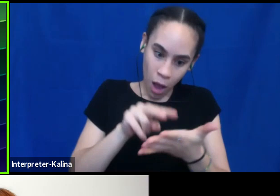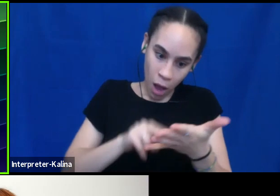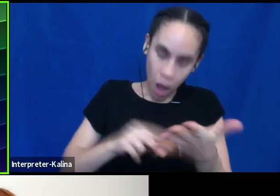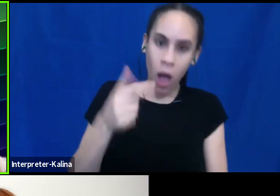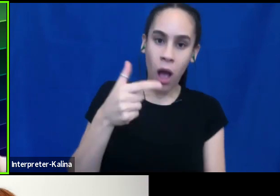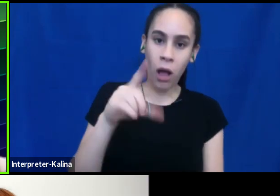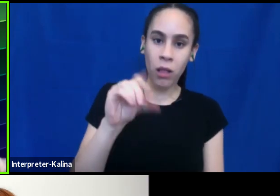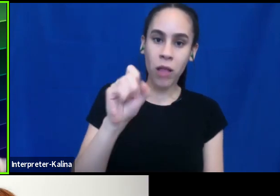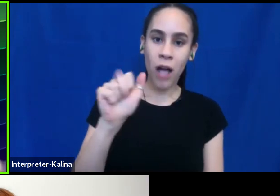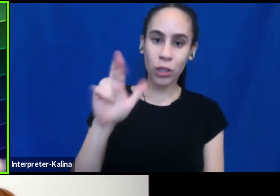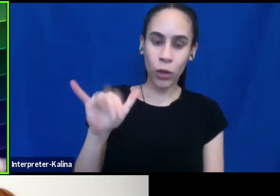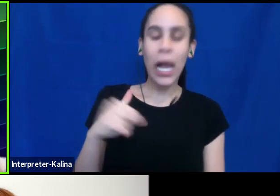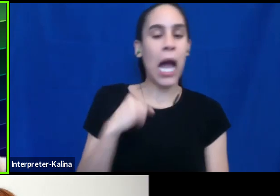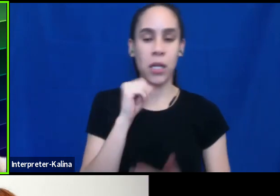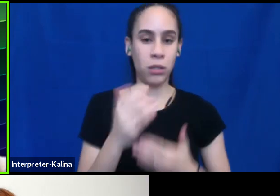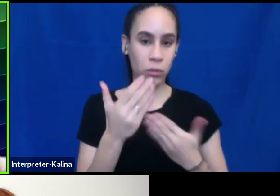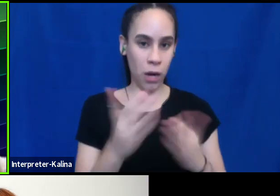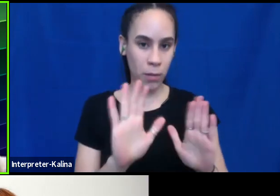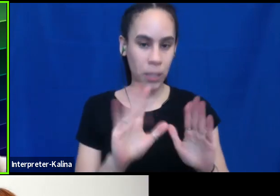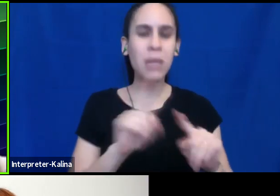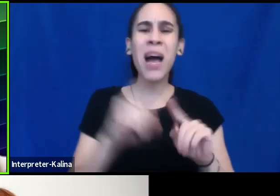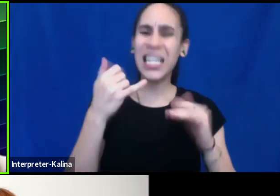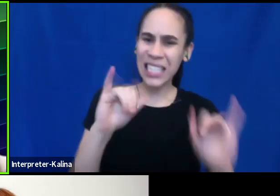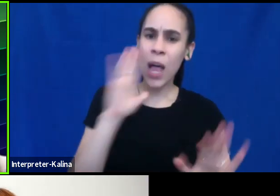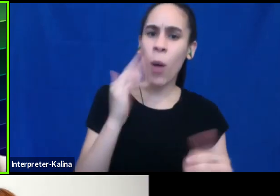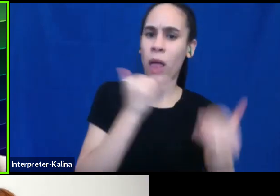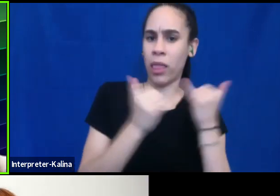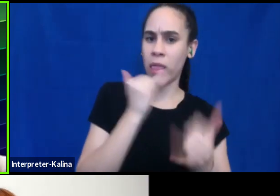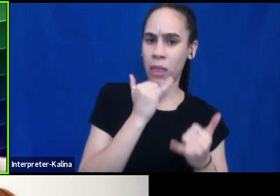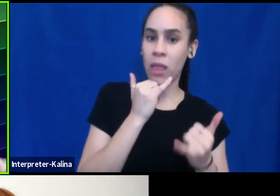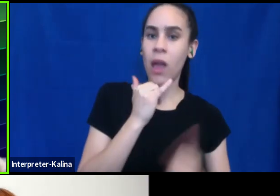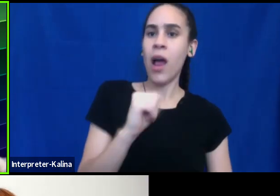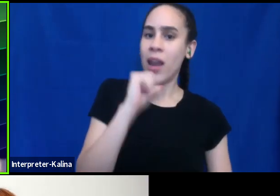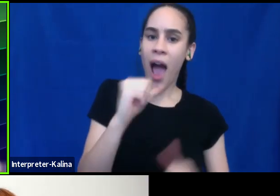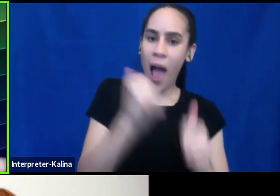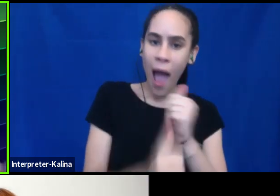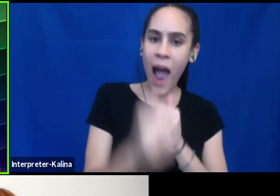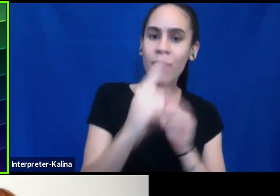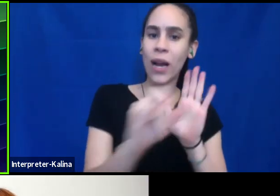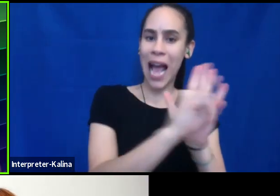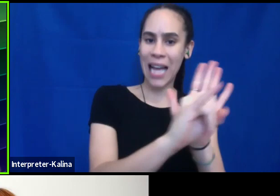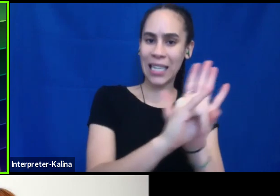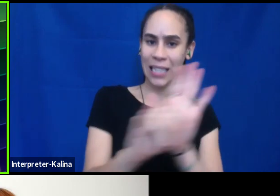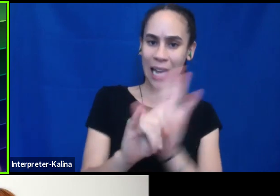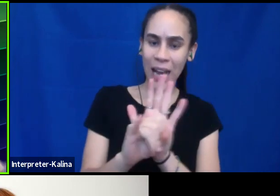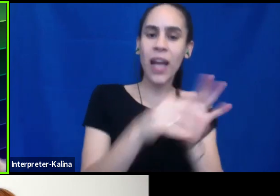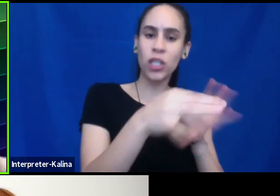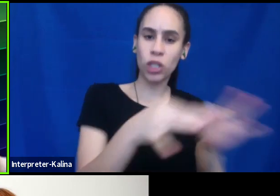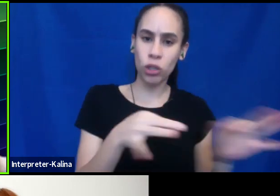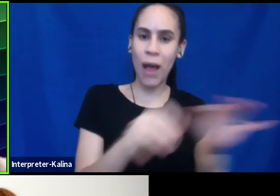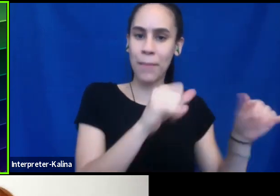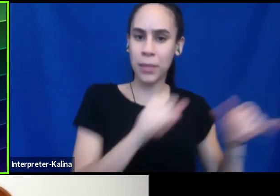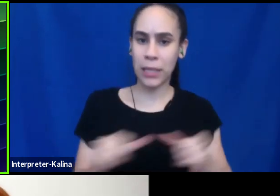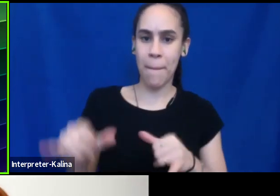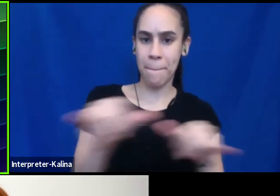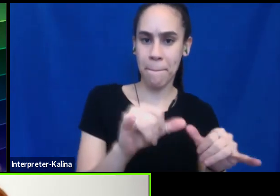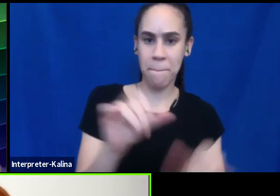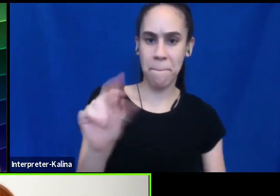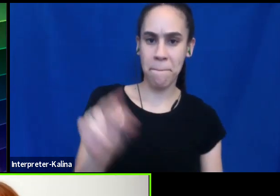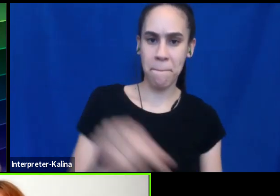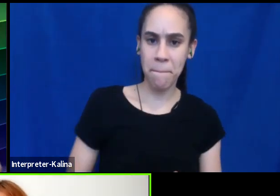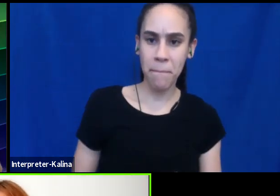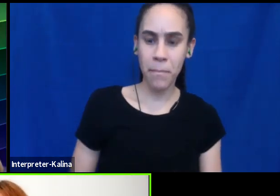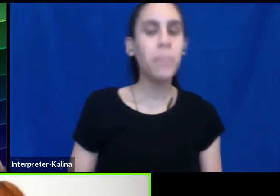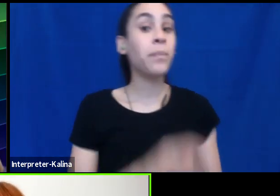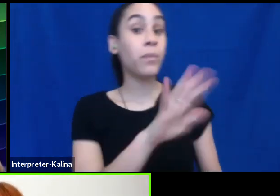that, um, you know, we're still going to get tripped up because not everyone identifies themselves, uh, describes their identity in the same way. So I'm also, I